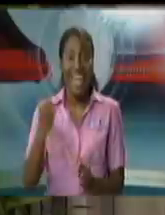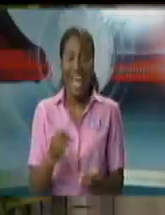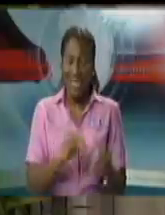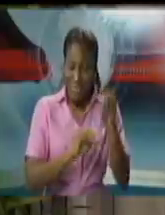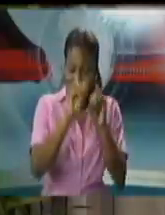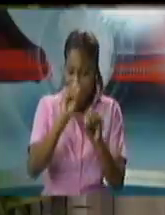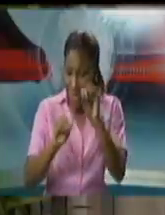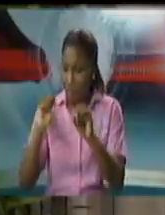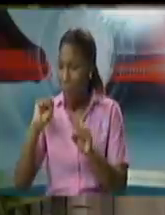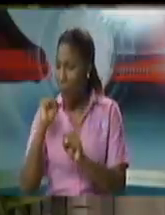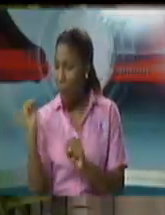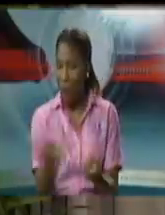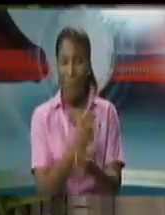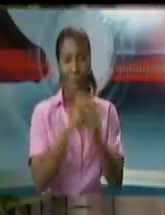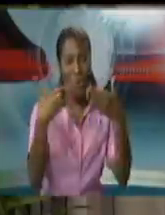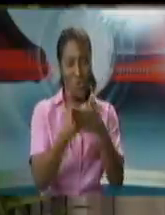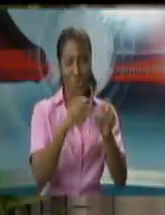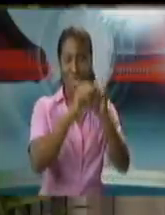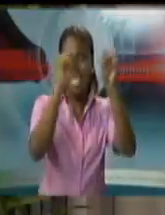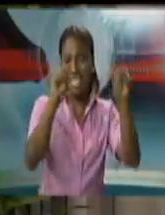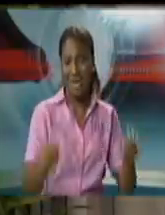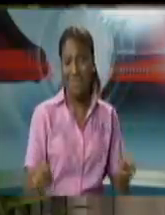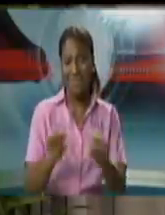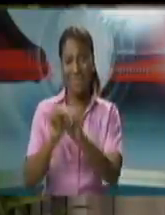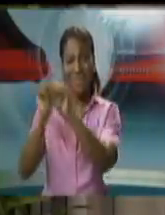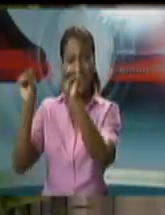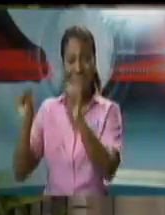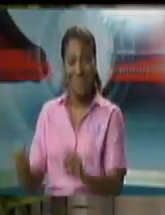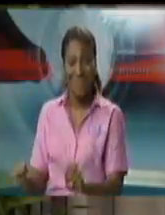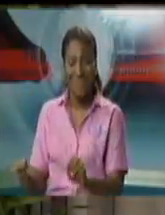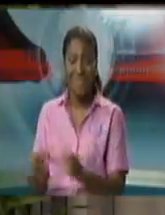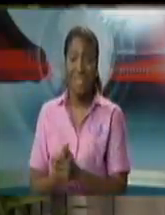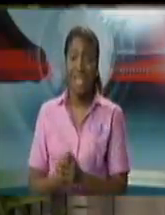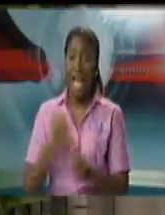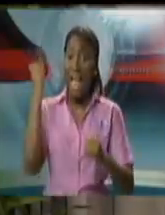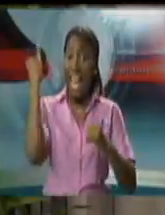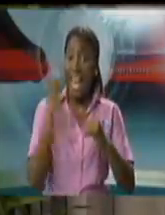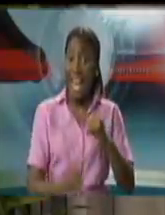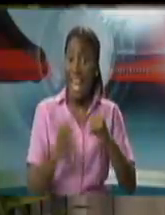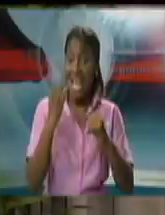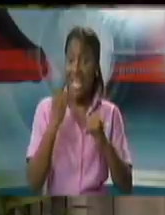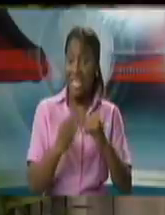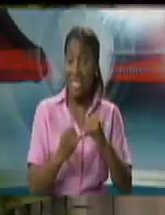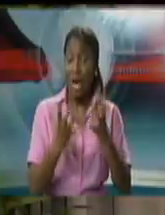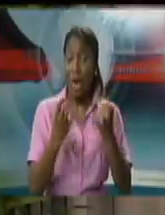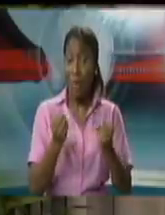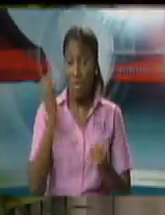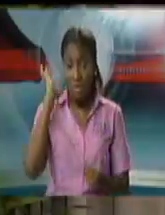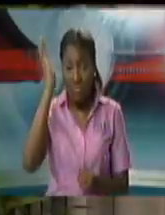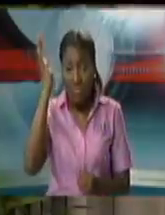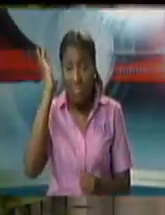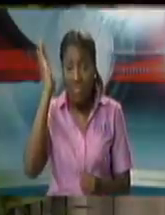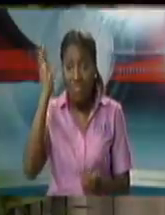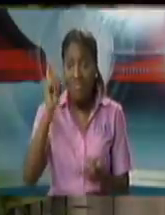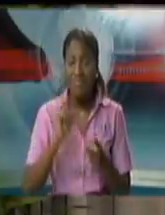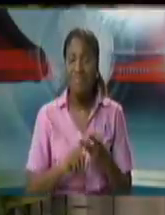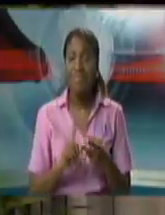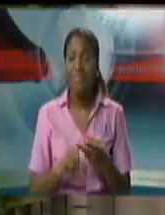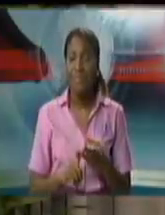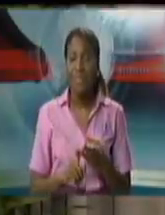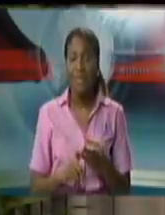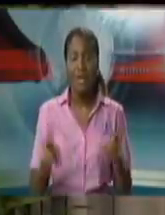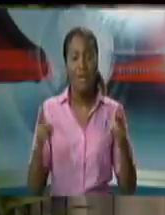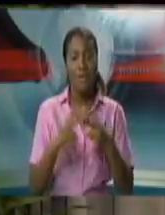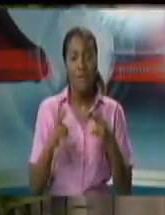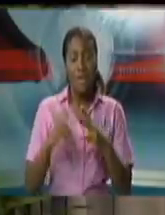systems that we are seeing going ahead. The last thing that I'd say is sorry the second to last thing that I'd say is in reference to some very critical